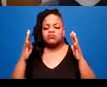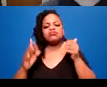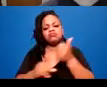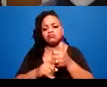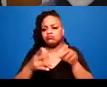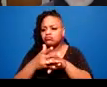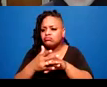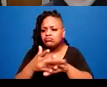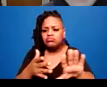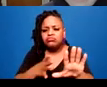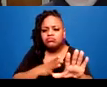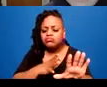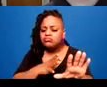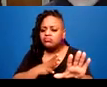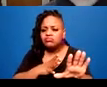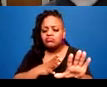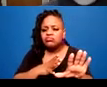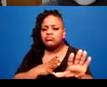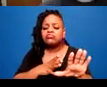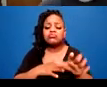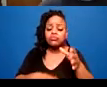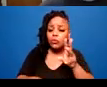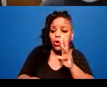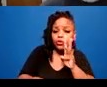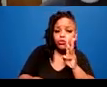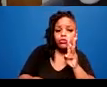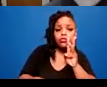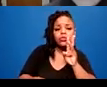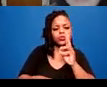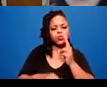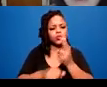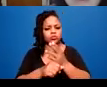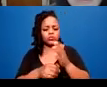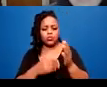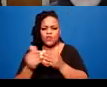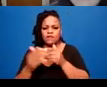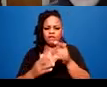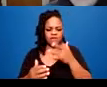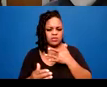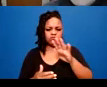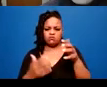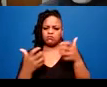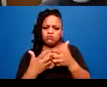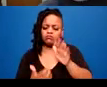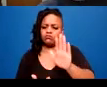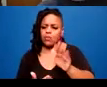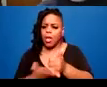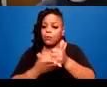water, or use whichever tactic works best for your regulation if you know of it.